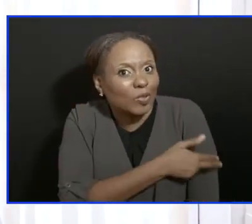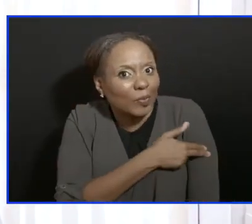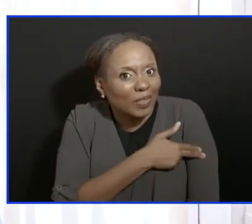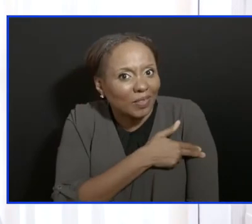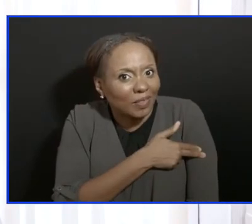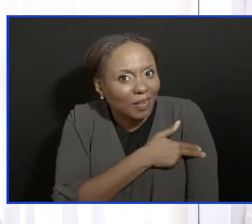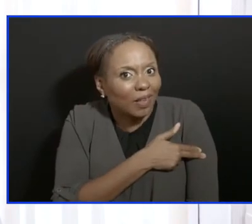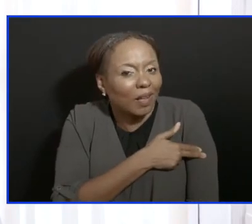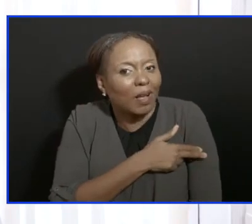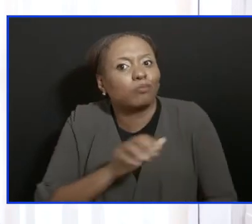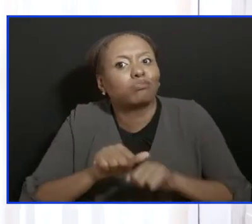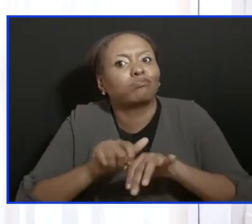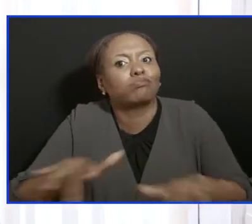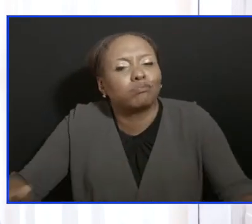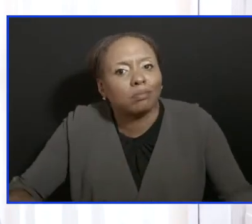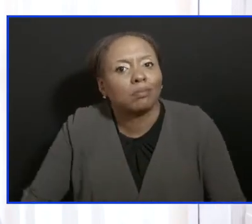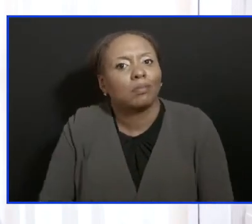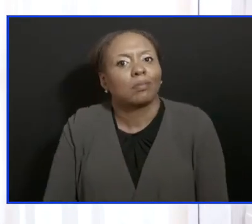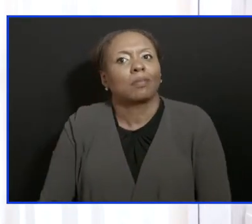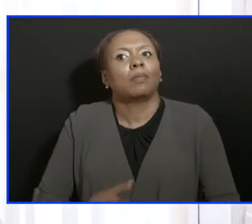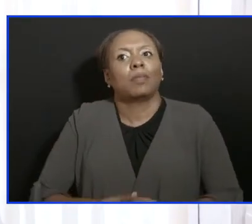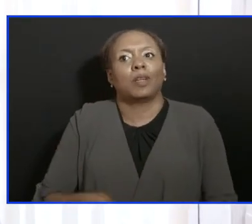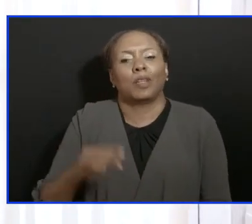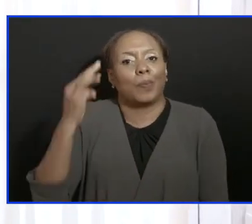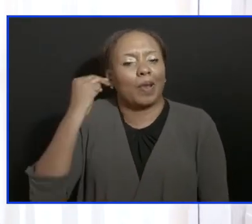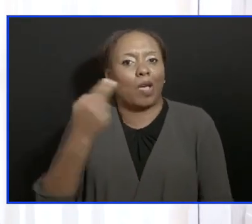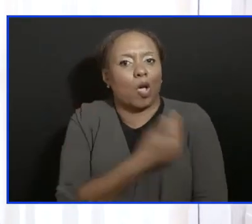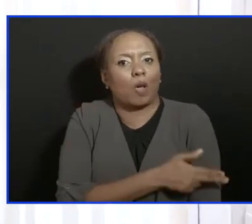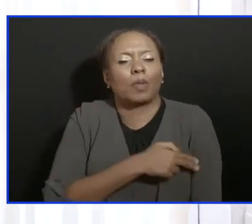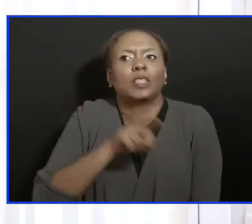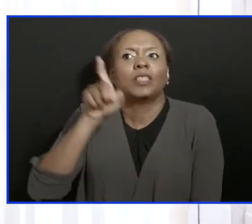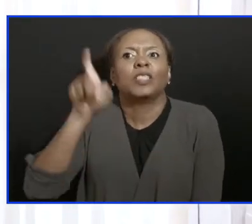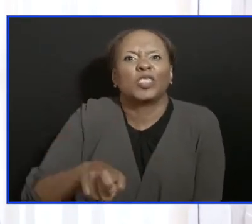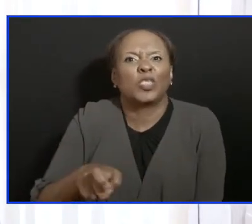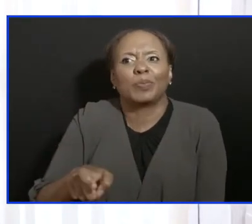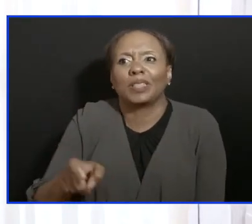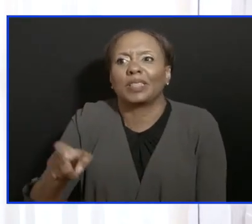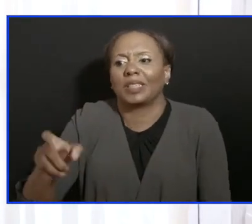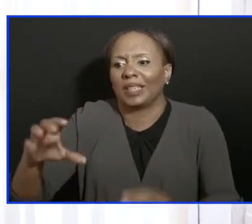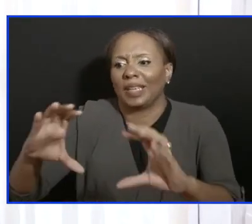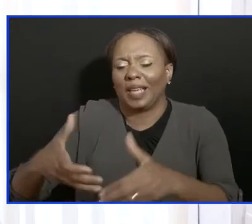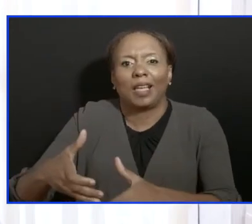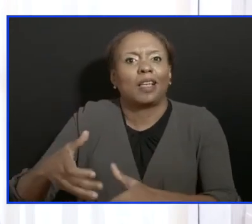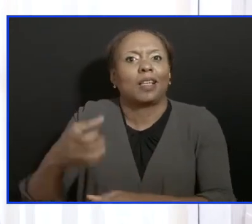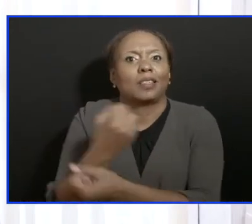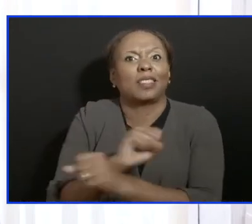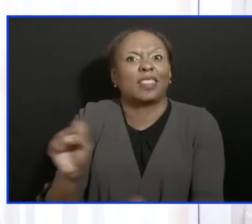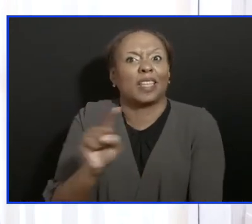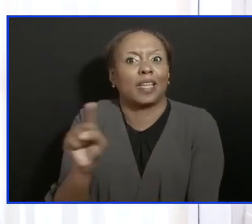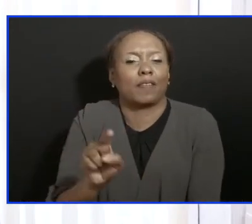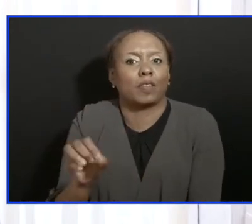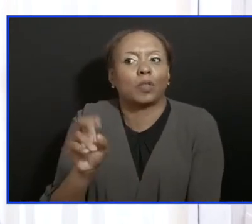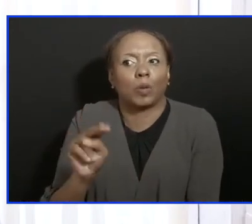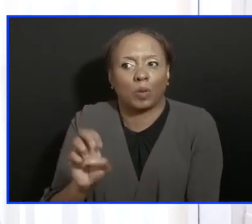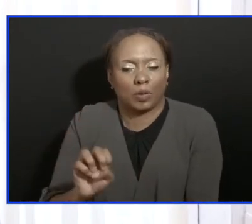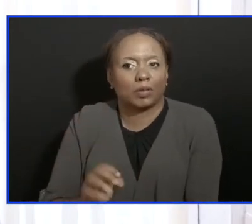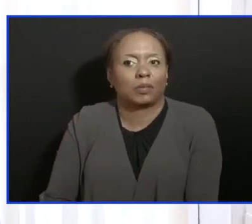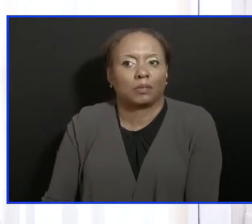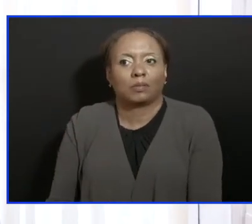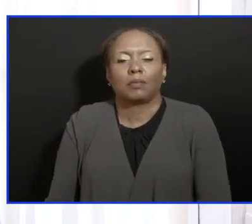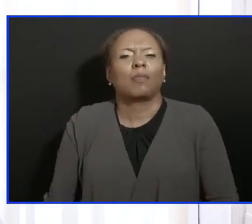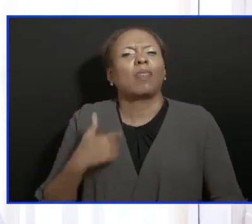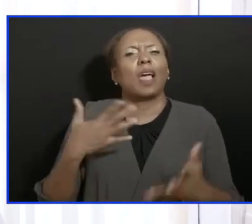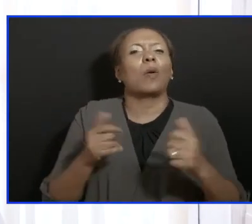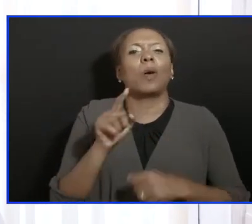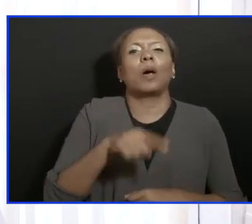that I would like for them to join me and say how many people we can go and vaccinate in Corey Corey Corey Ford's challenge by November